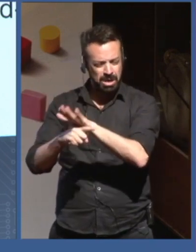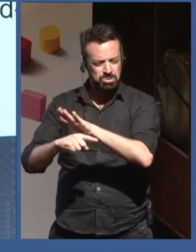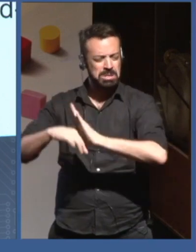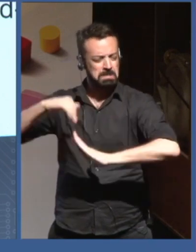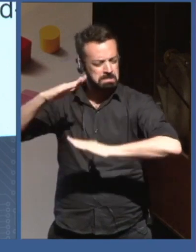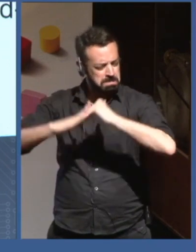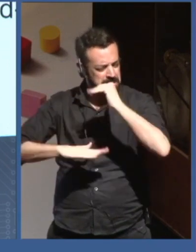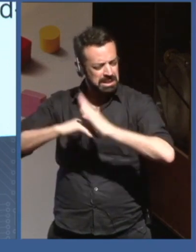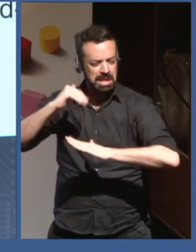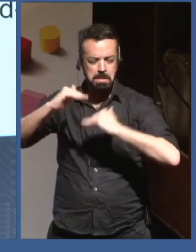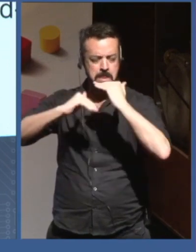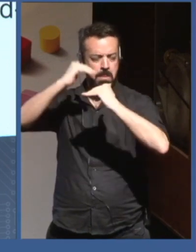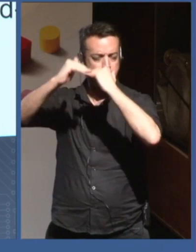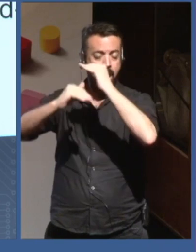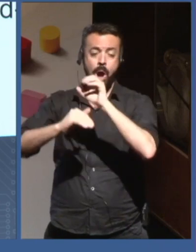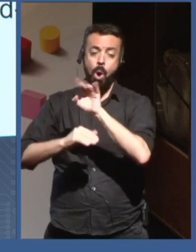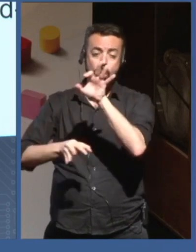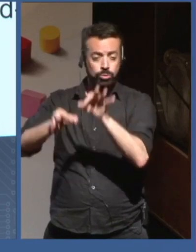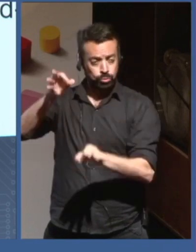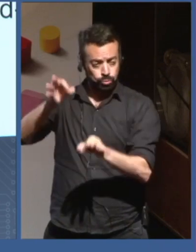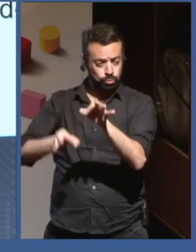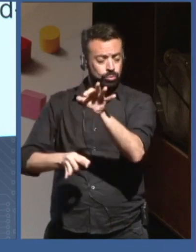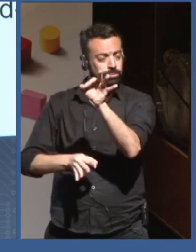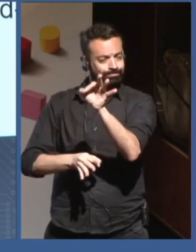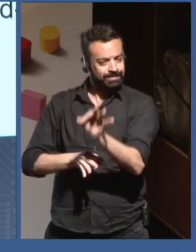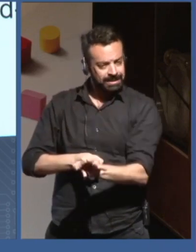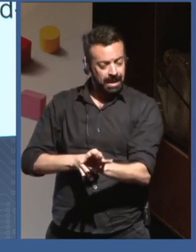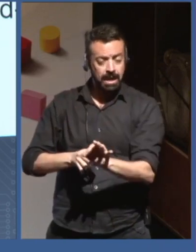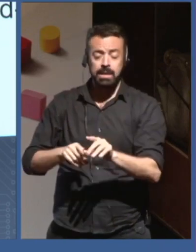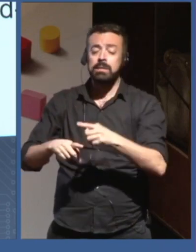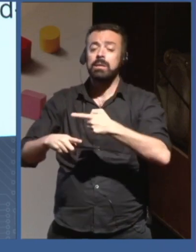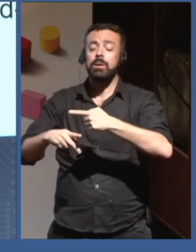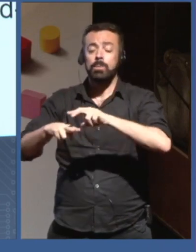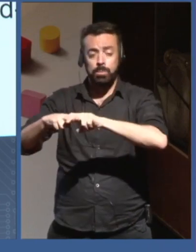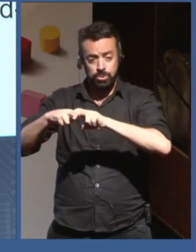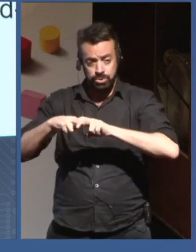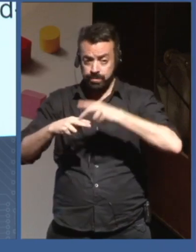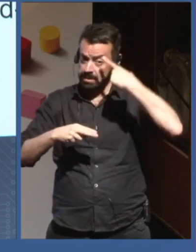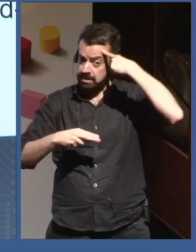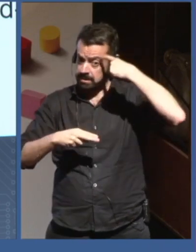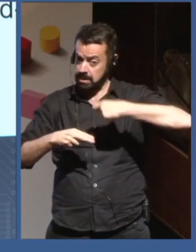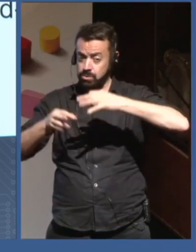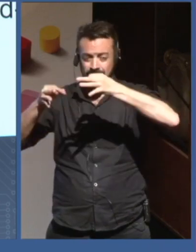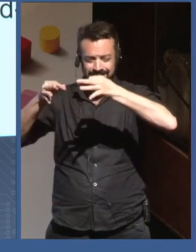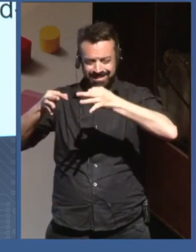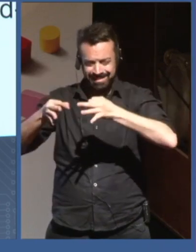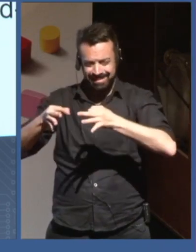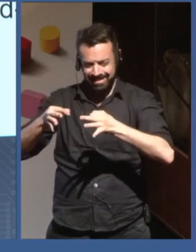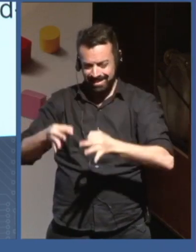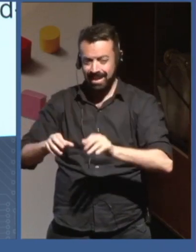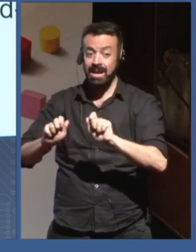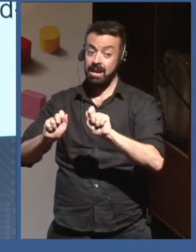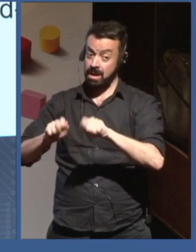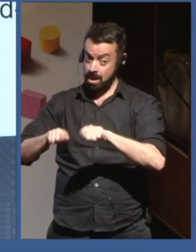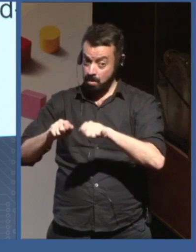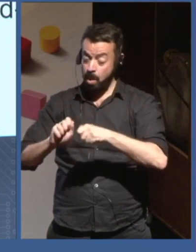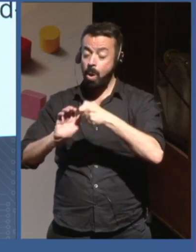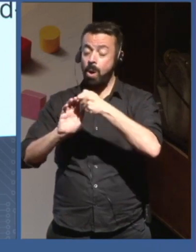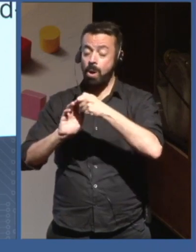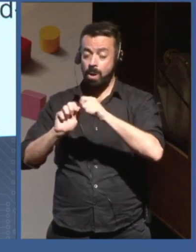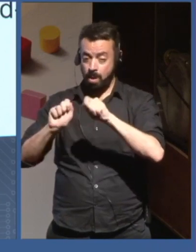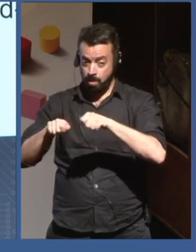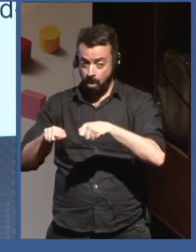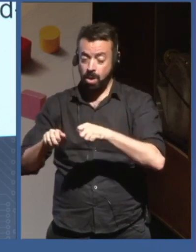for public decisions to be more taken on the basis of facts. So, it's all,